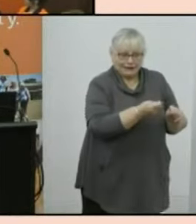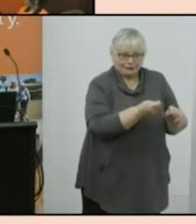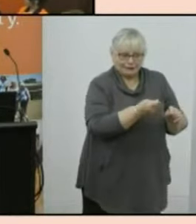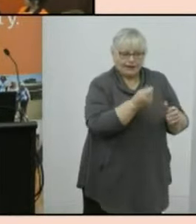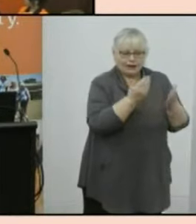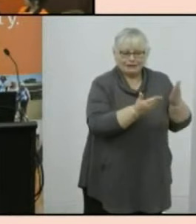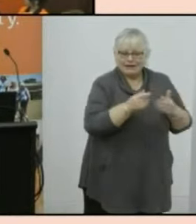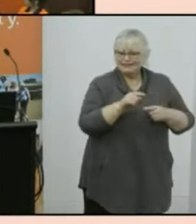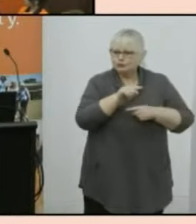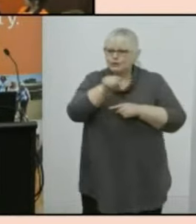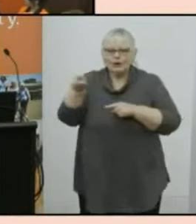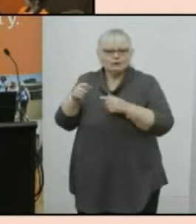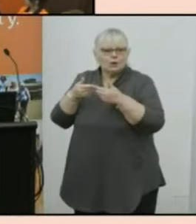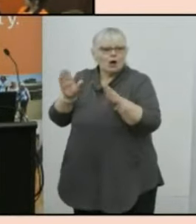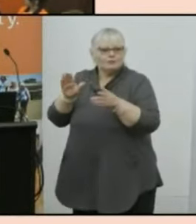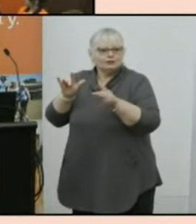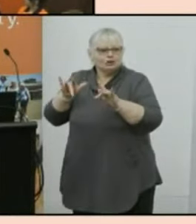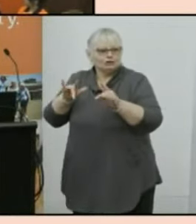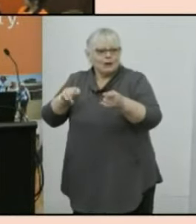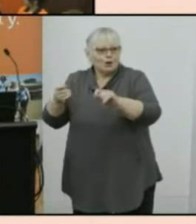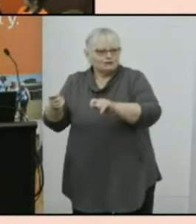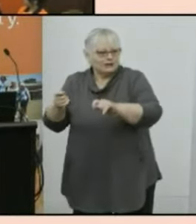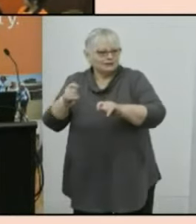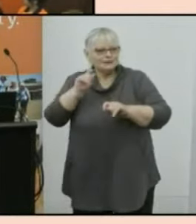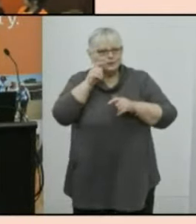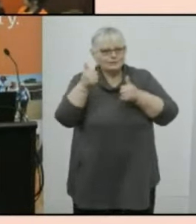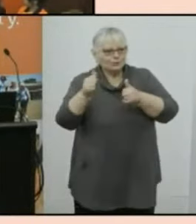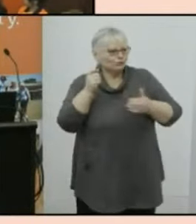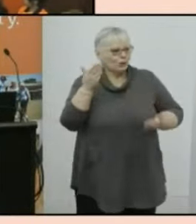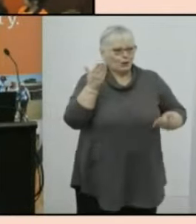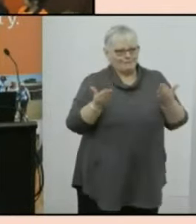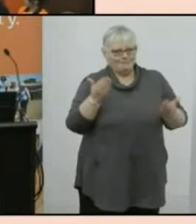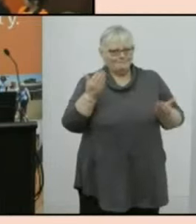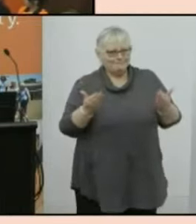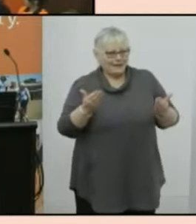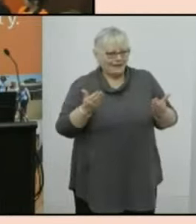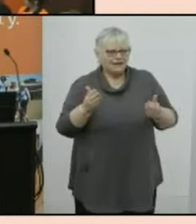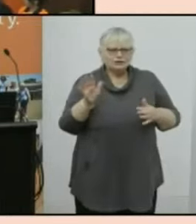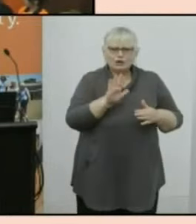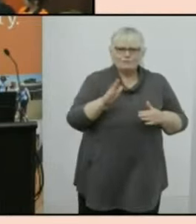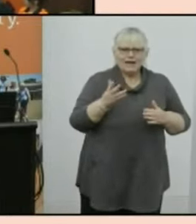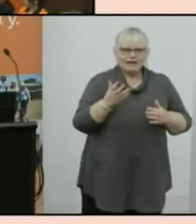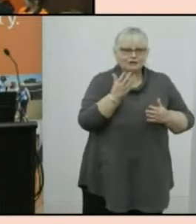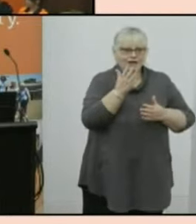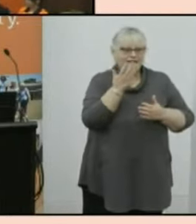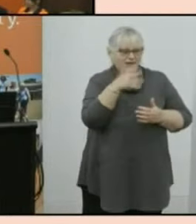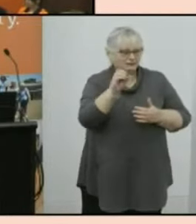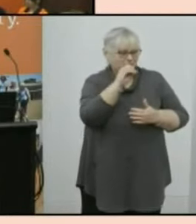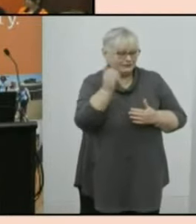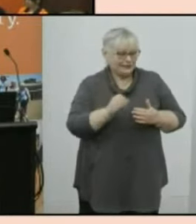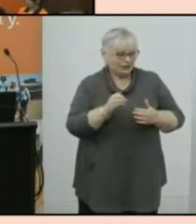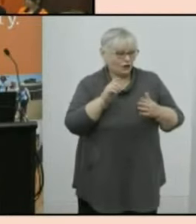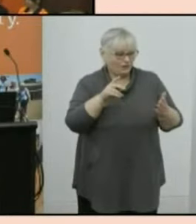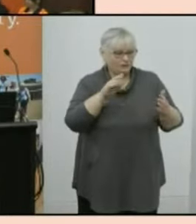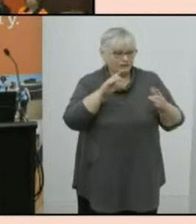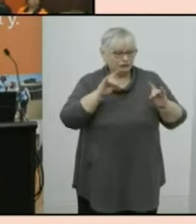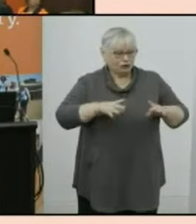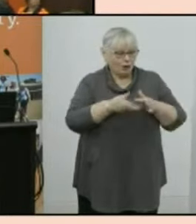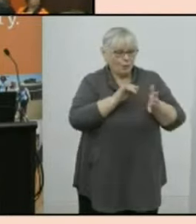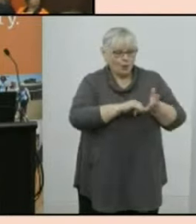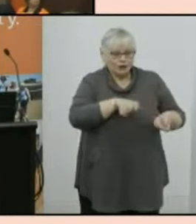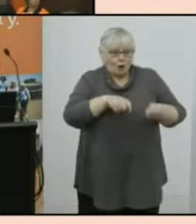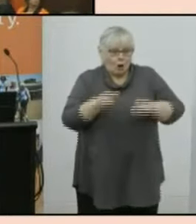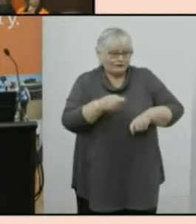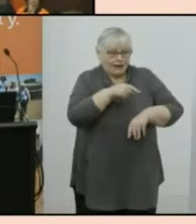parts of the country that weren't so that will be an interesting comparison so roughly half the country was locked down and they're going to be all sorts of